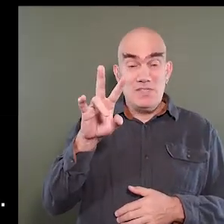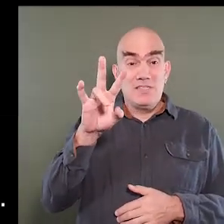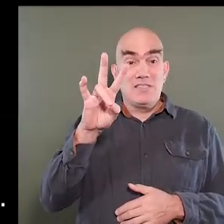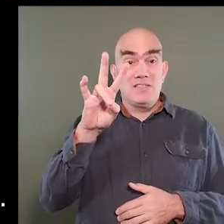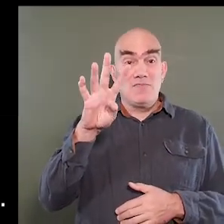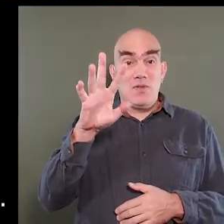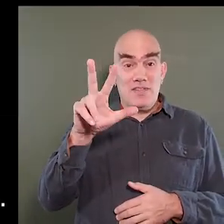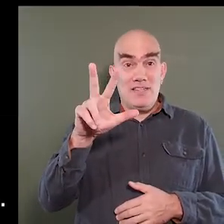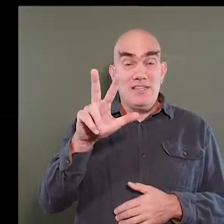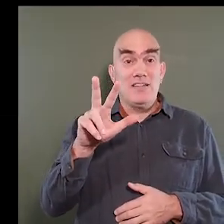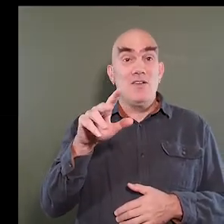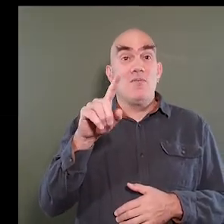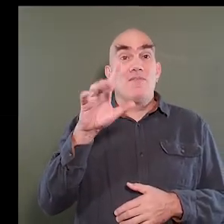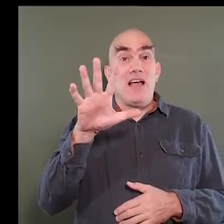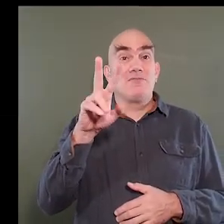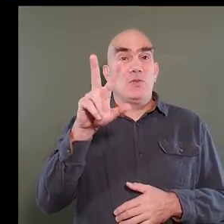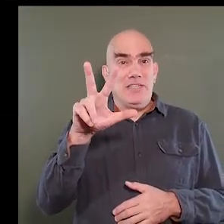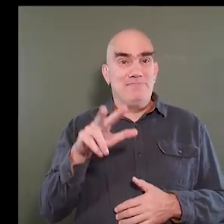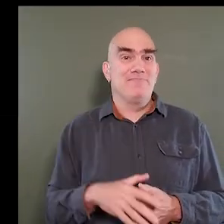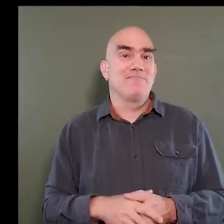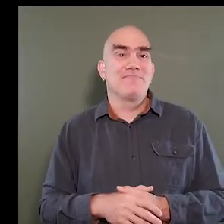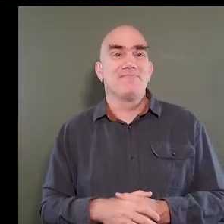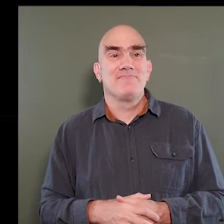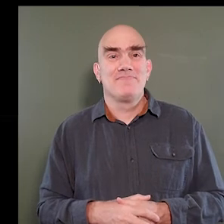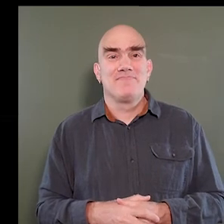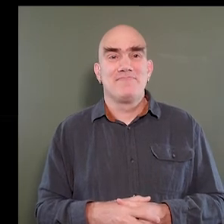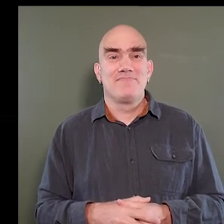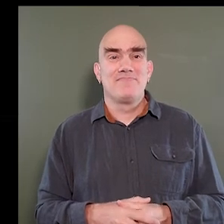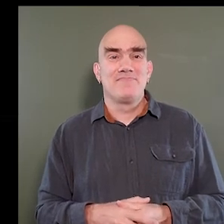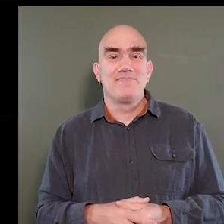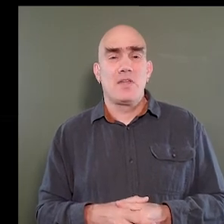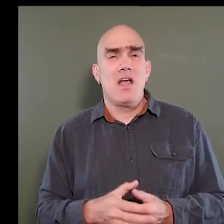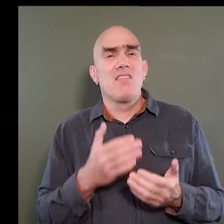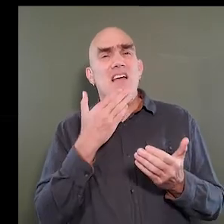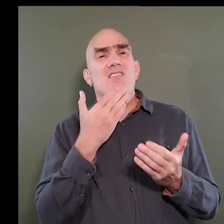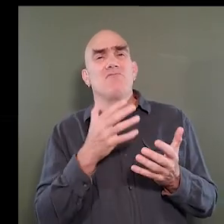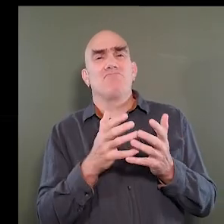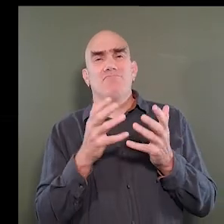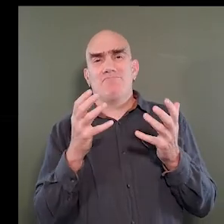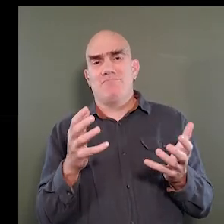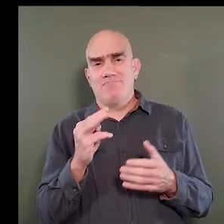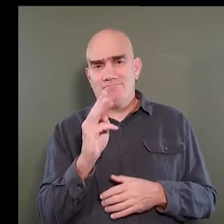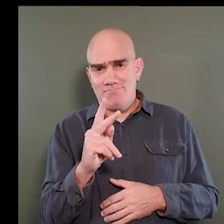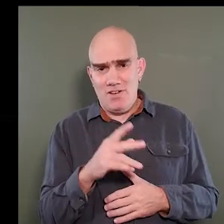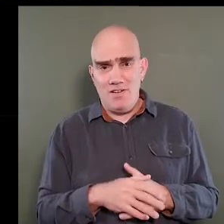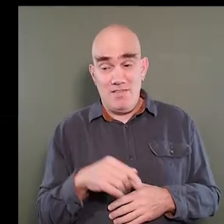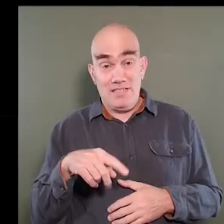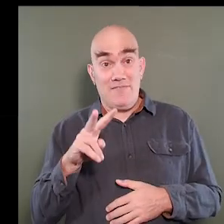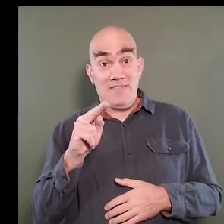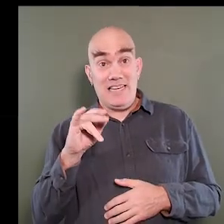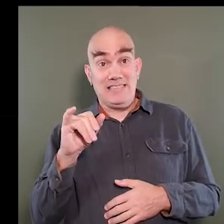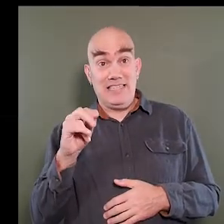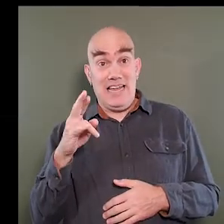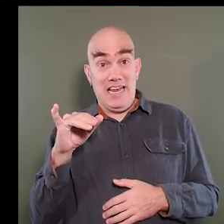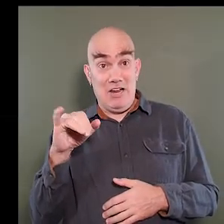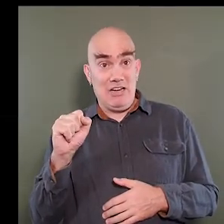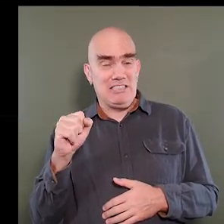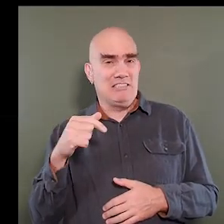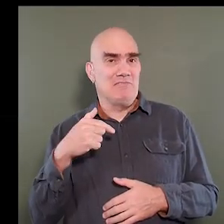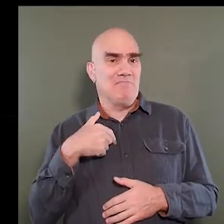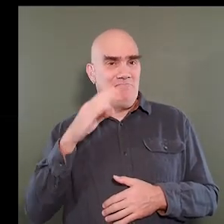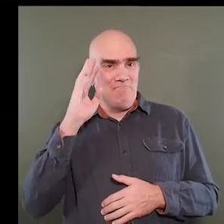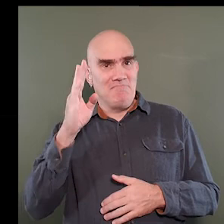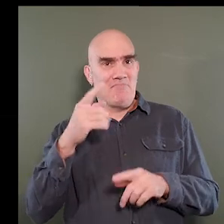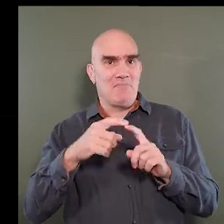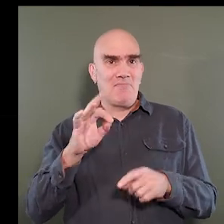-1523. Okay. Thank you very much, Mark. This is Vanessa Harris signing